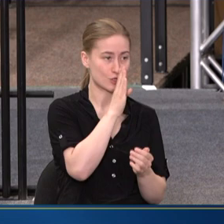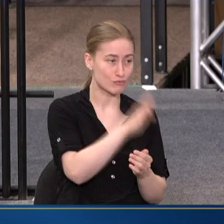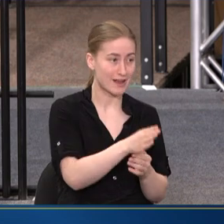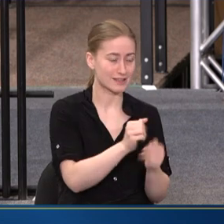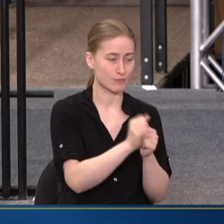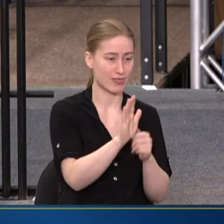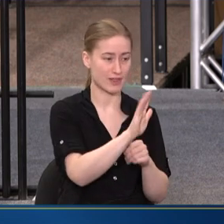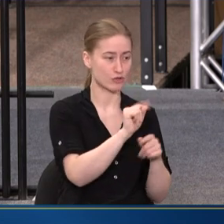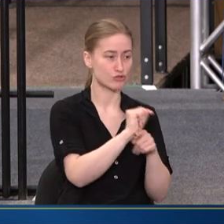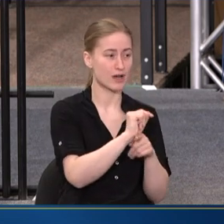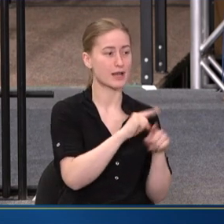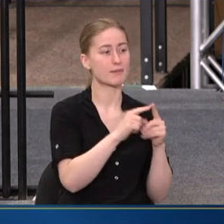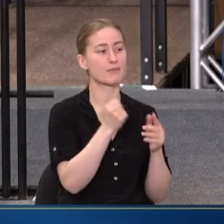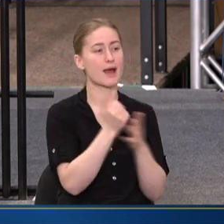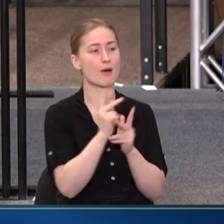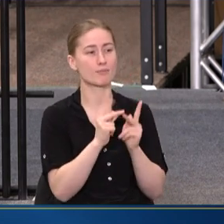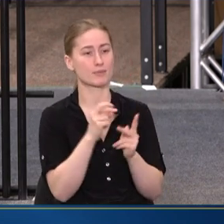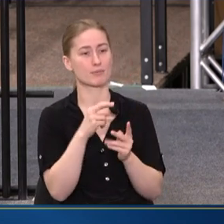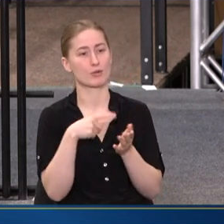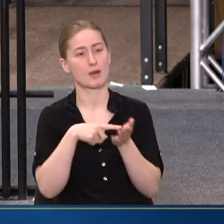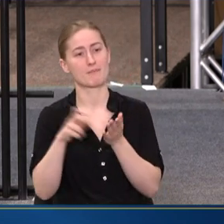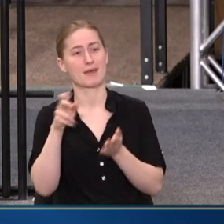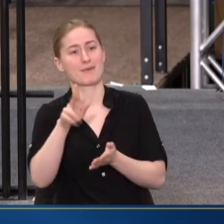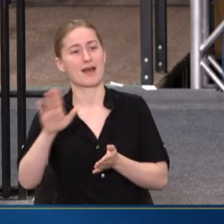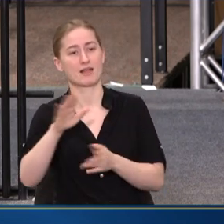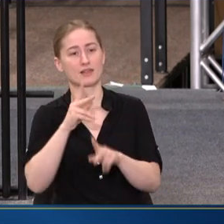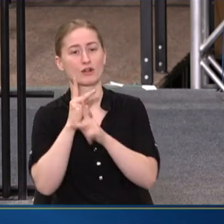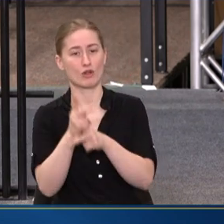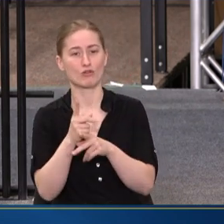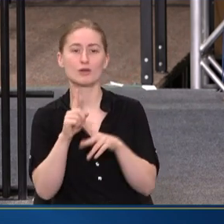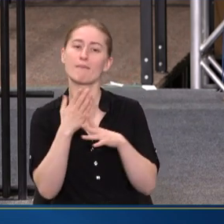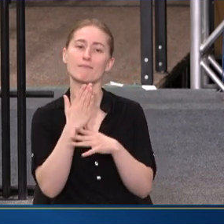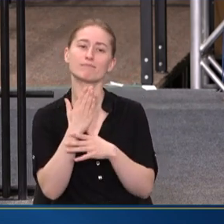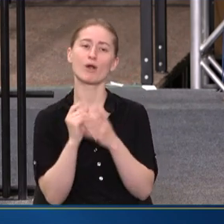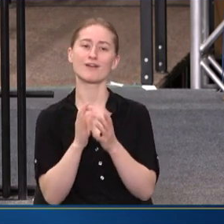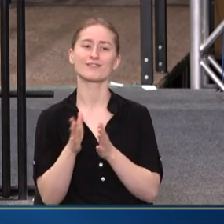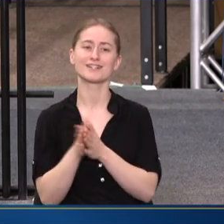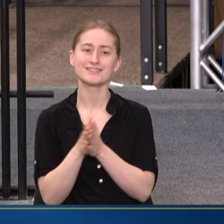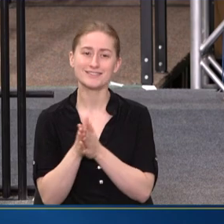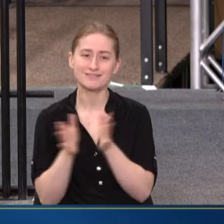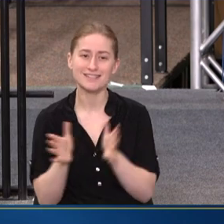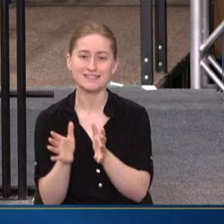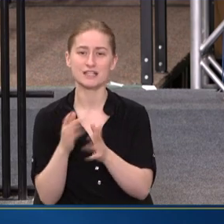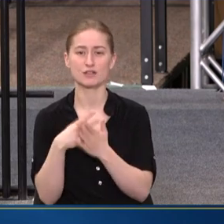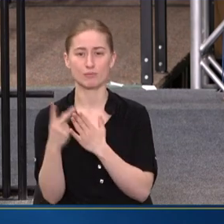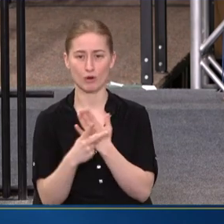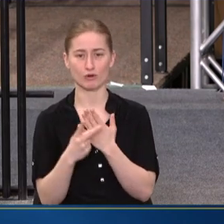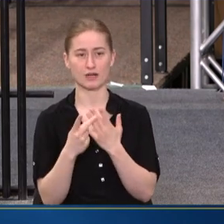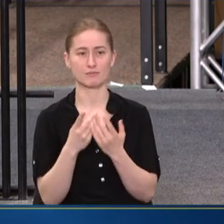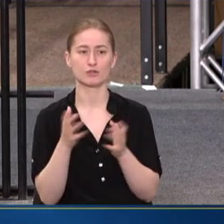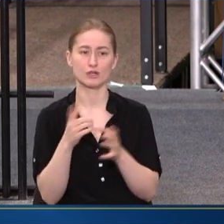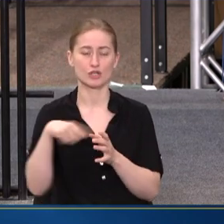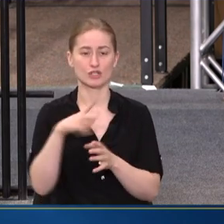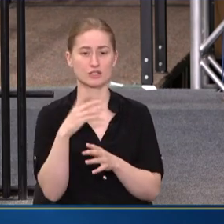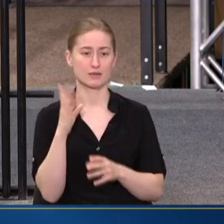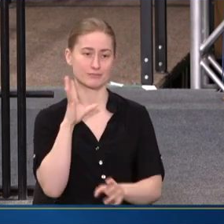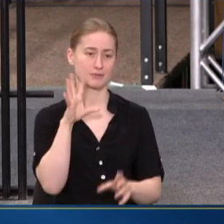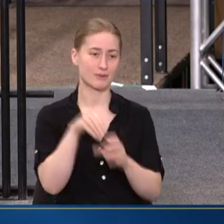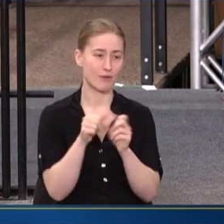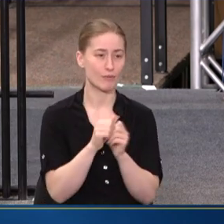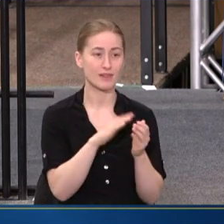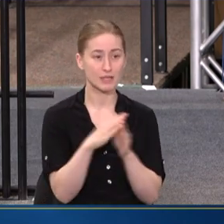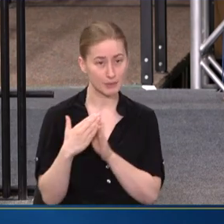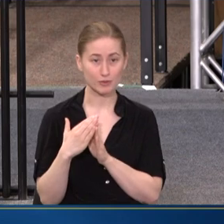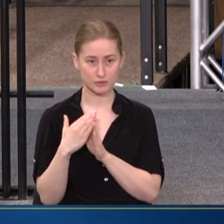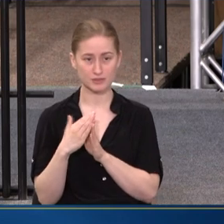HELPING PEOPLE REPAY THEIR LOANS AS PART OF AN INCENTIVE PROGRAM TO ENCOURAGE PEOPLE TO PRACTICE IN THE COMMUNITIES THAT NEED THEM